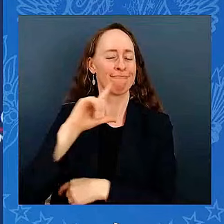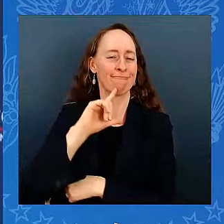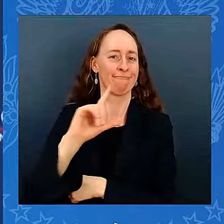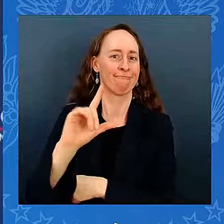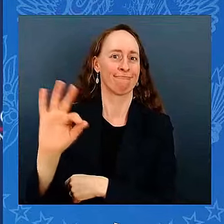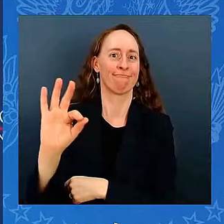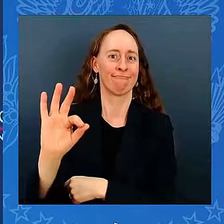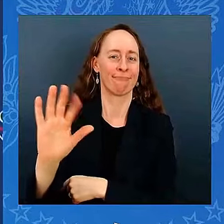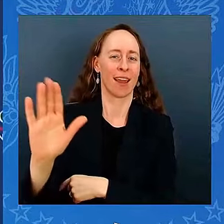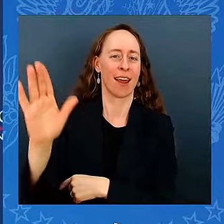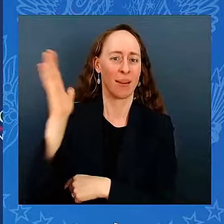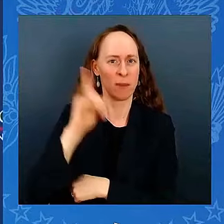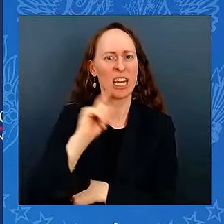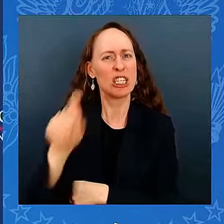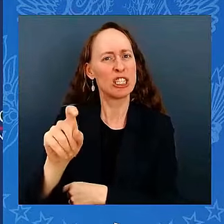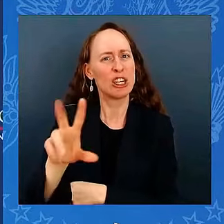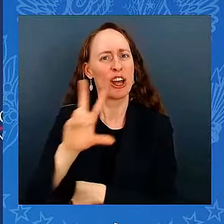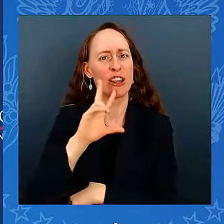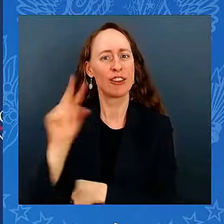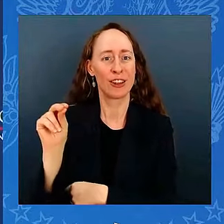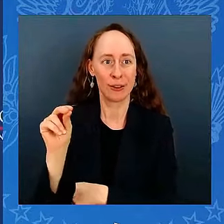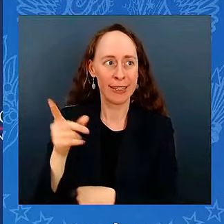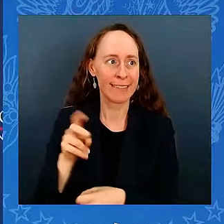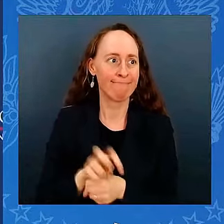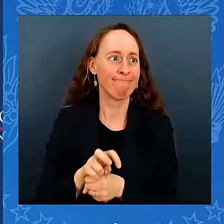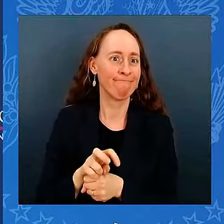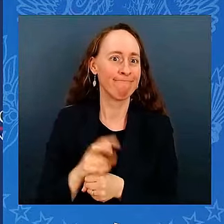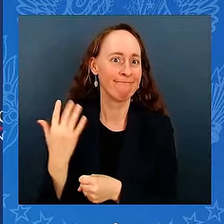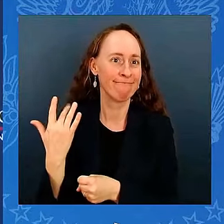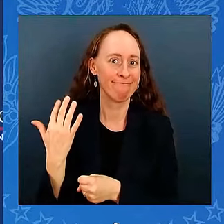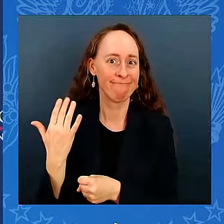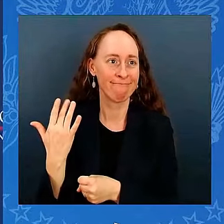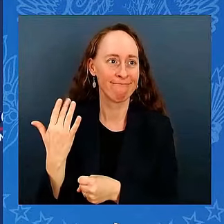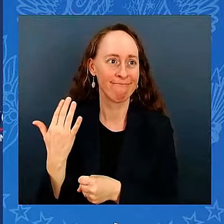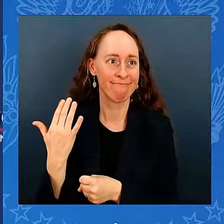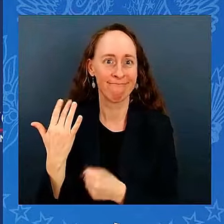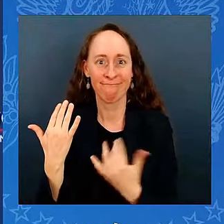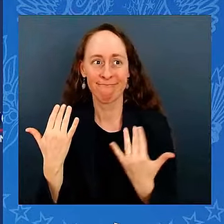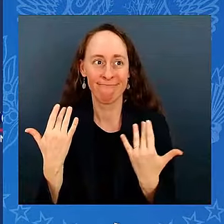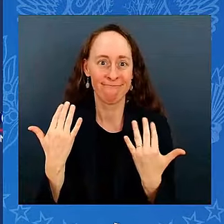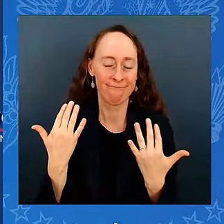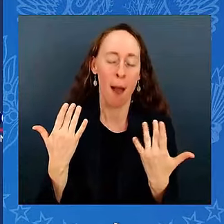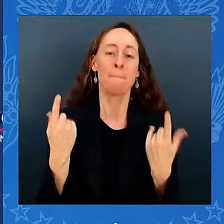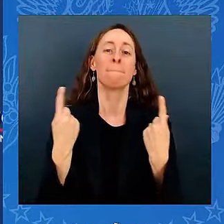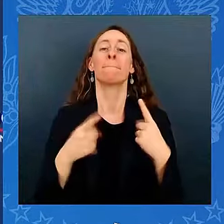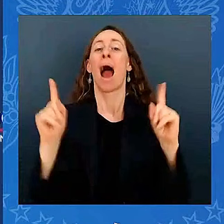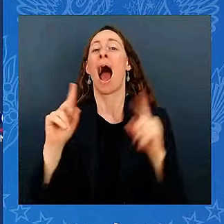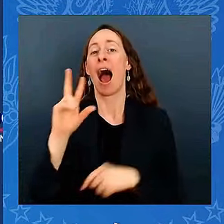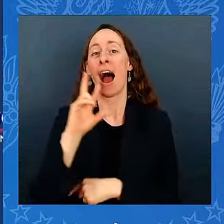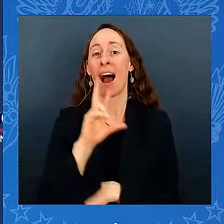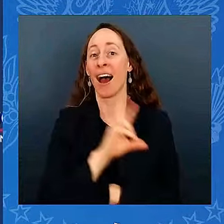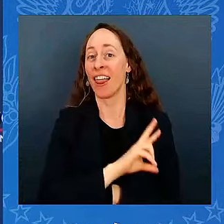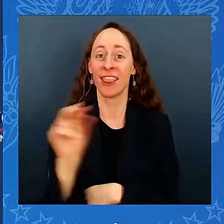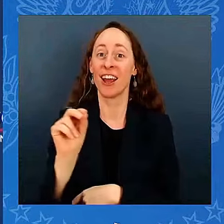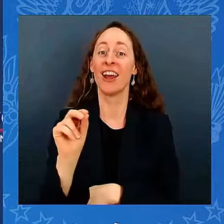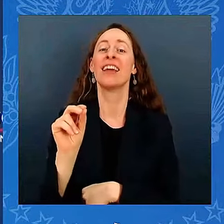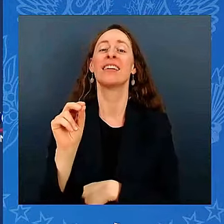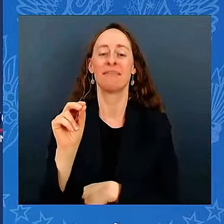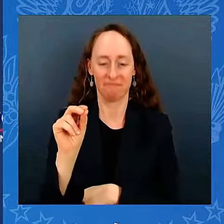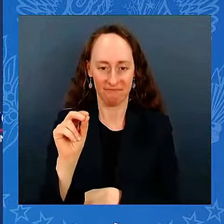he was sworn in after he turned 30 years old. And then served the United States Senate for 36 years.